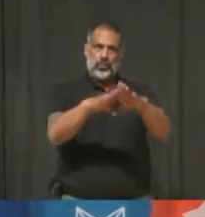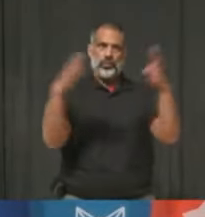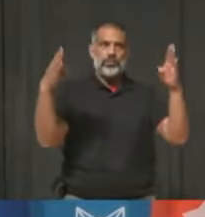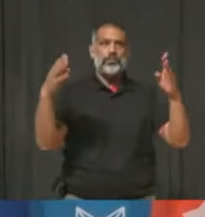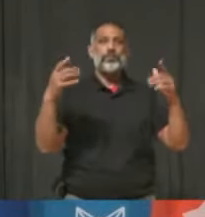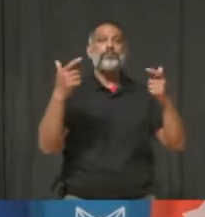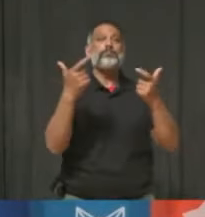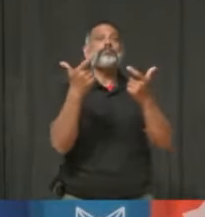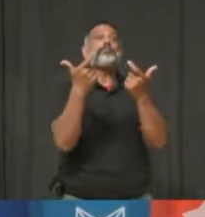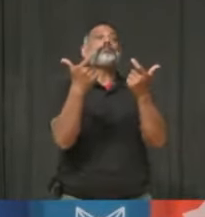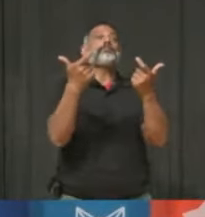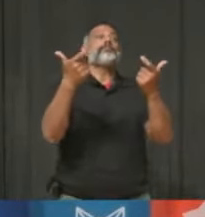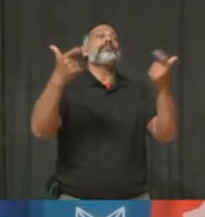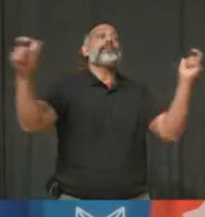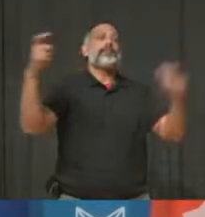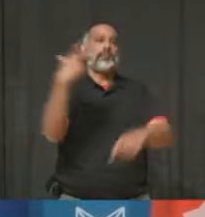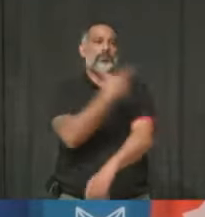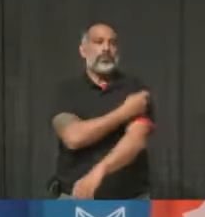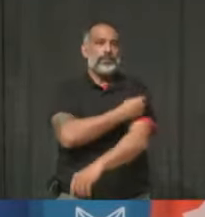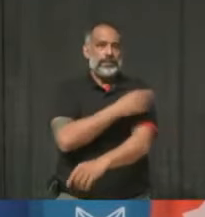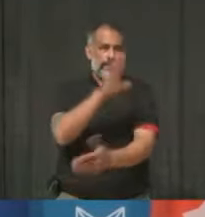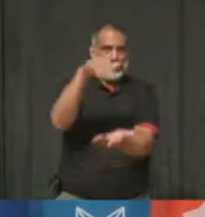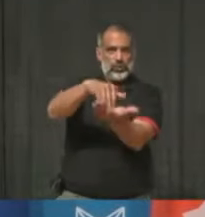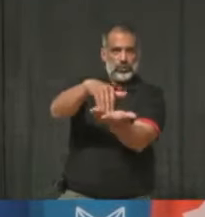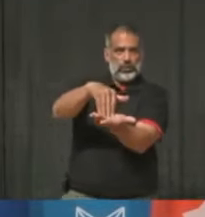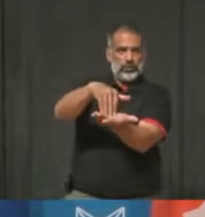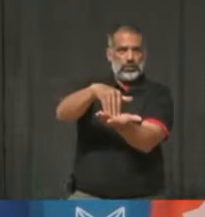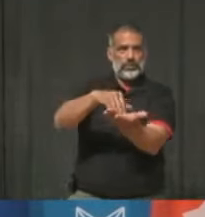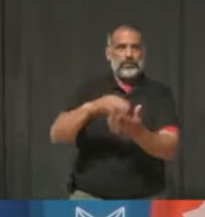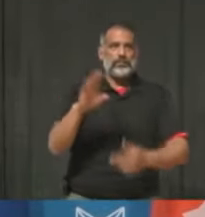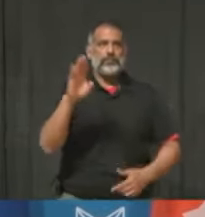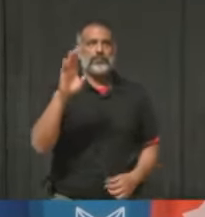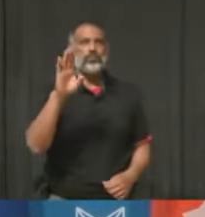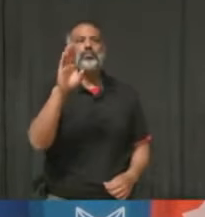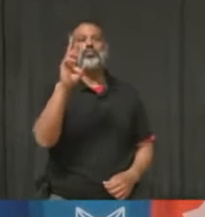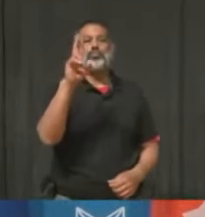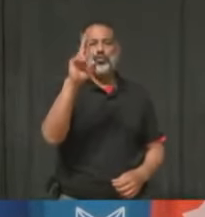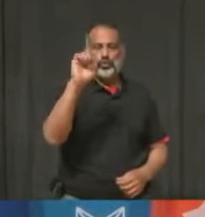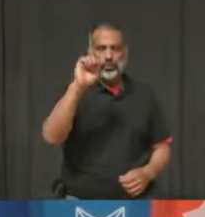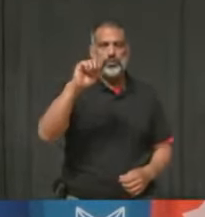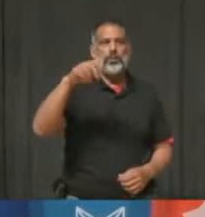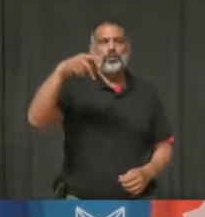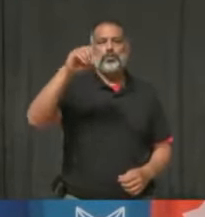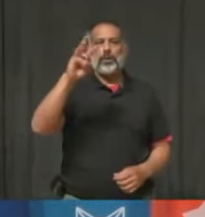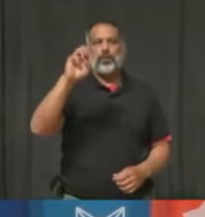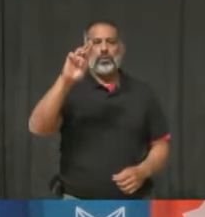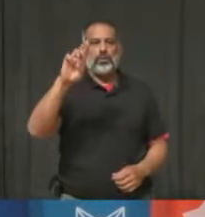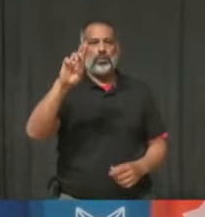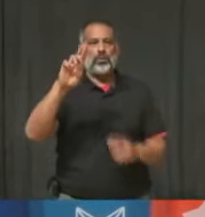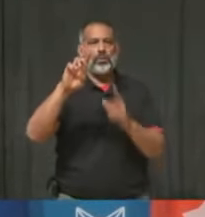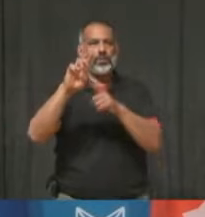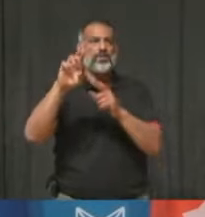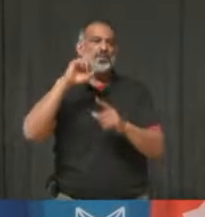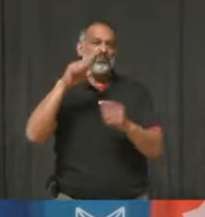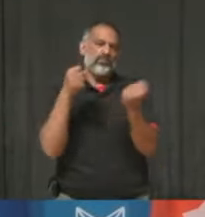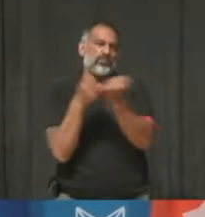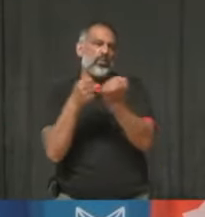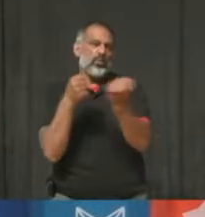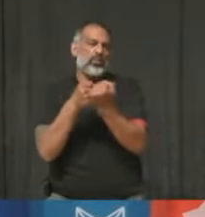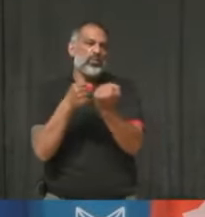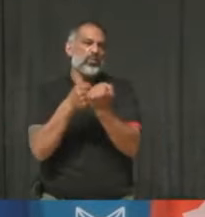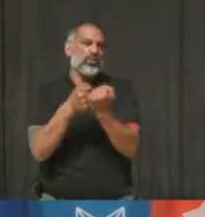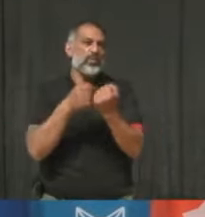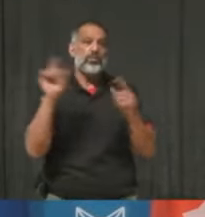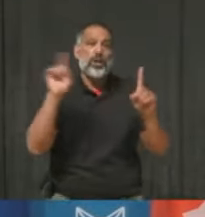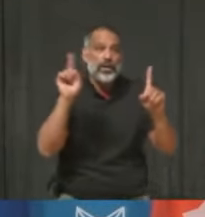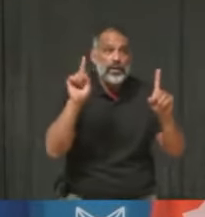vaccination hubs thanks to the support of Bruce Power. This will open at the CAA Centre in Brampton and will provide thousands